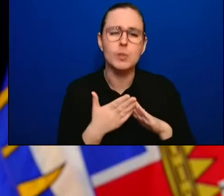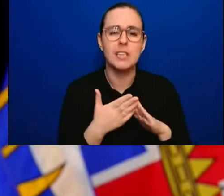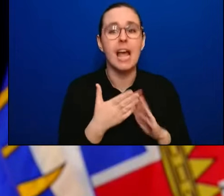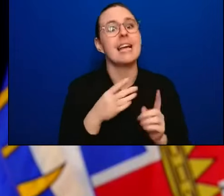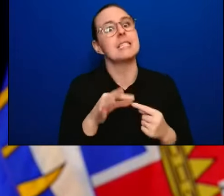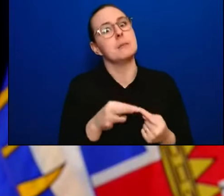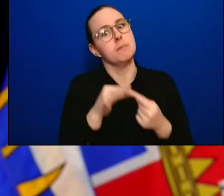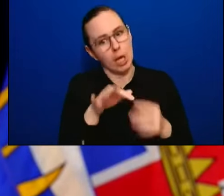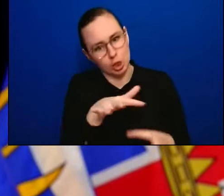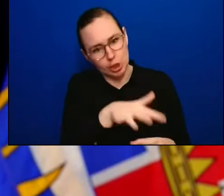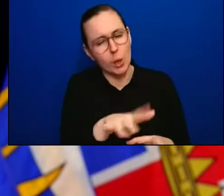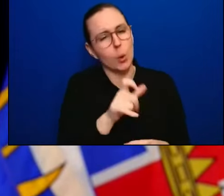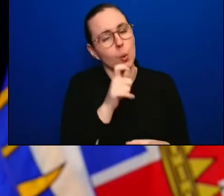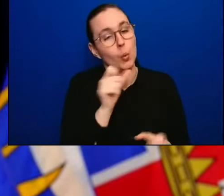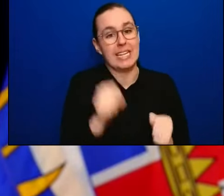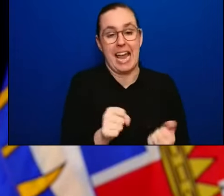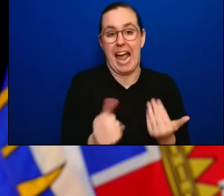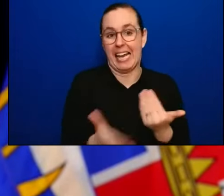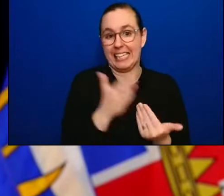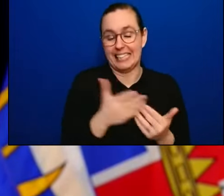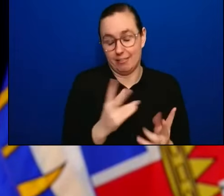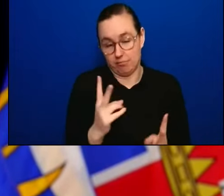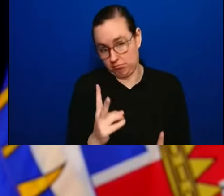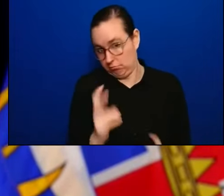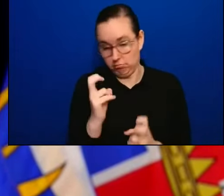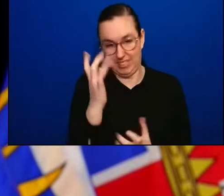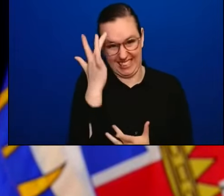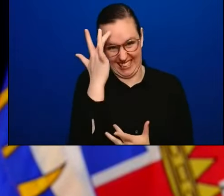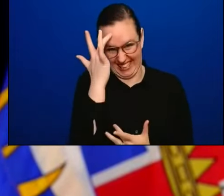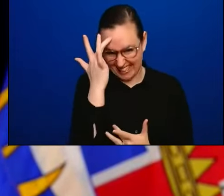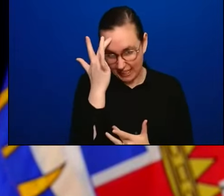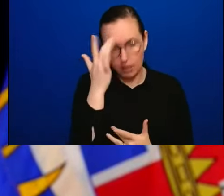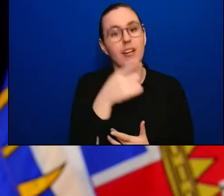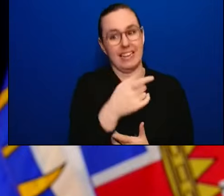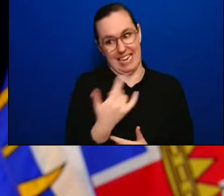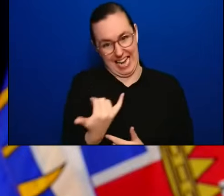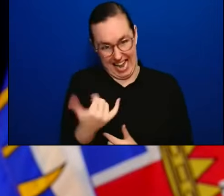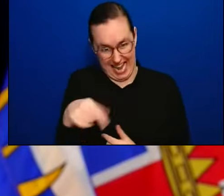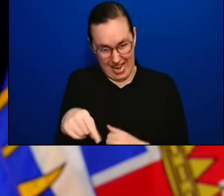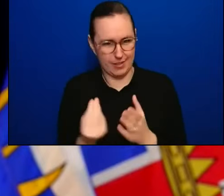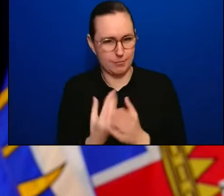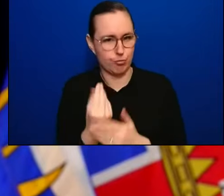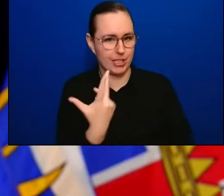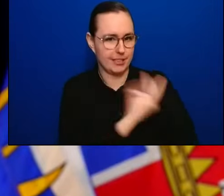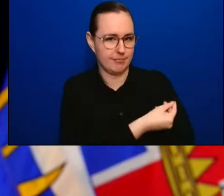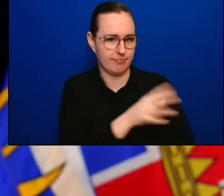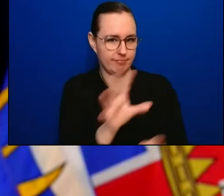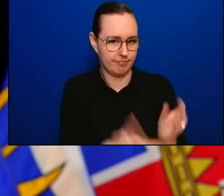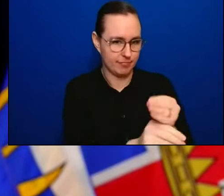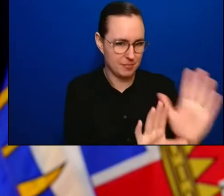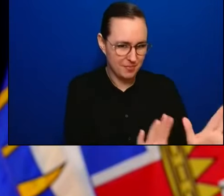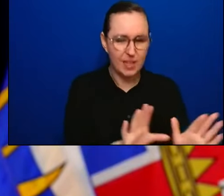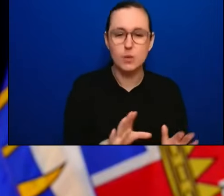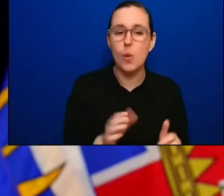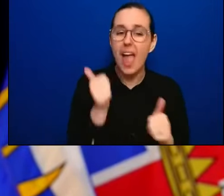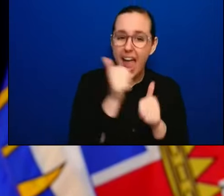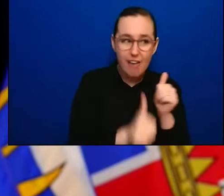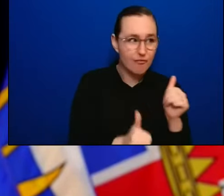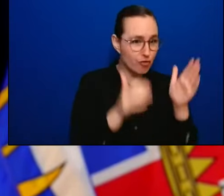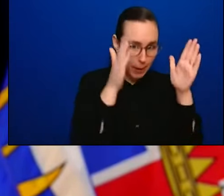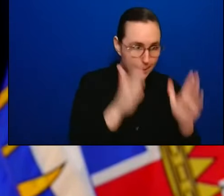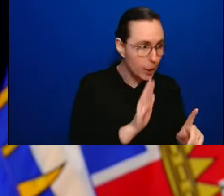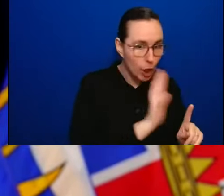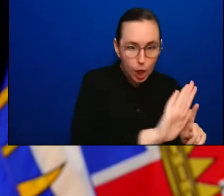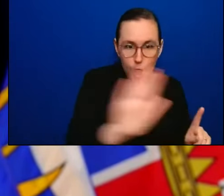illness. We have that extra booster shot. Keeping up to date with our vaccines. Those are the things that will get us through this transition period.